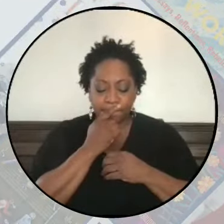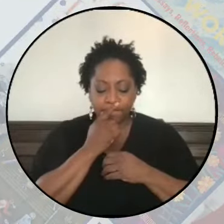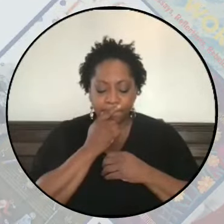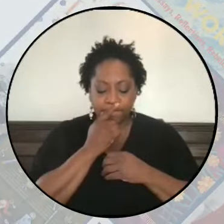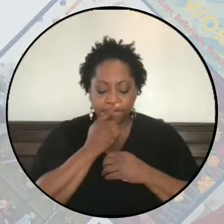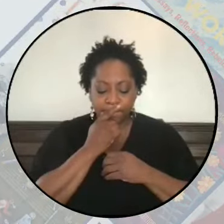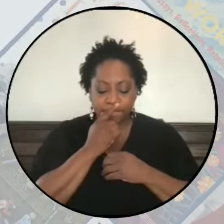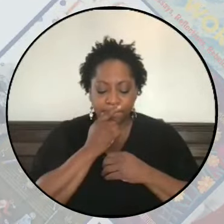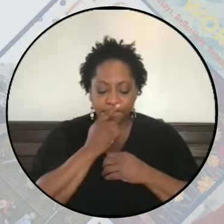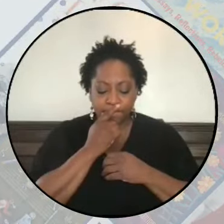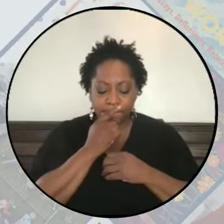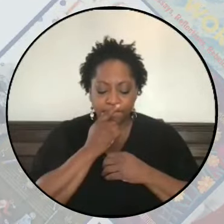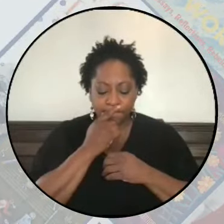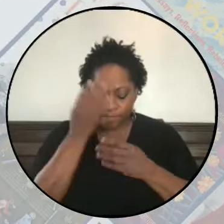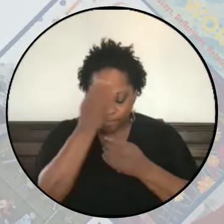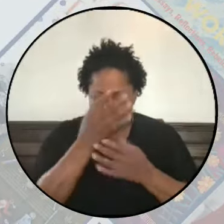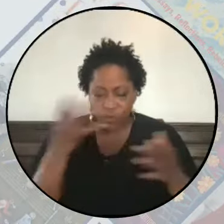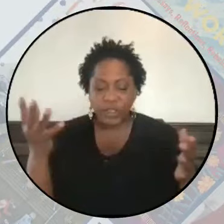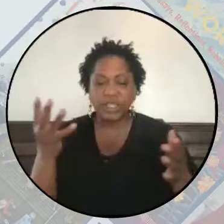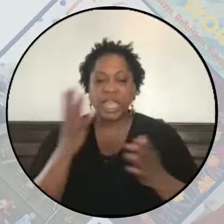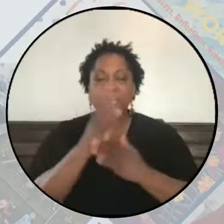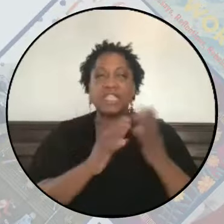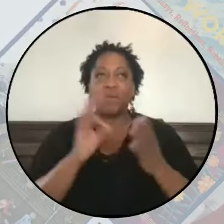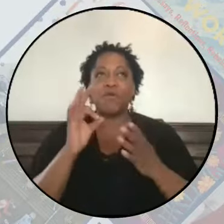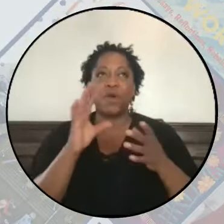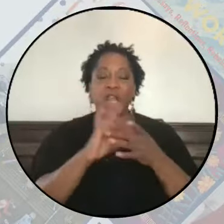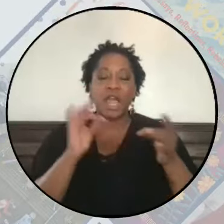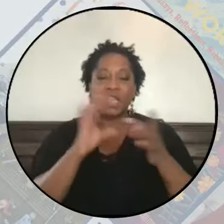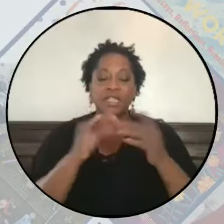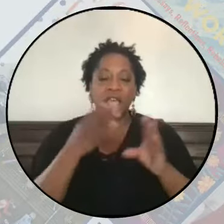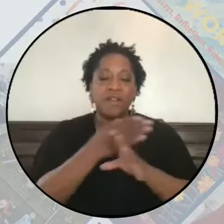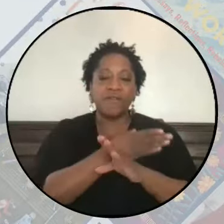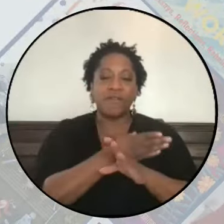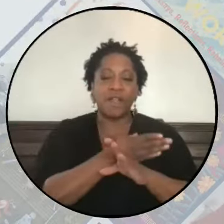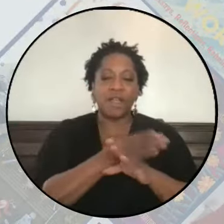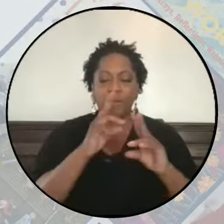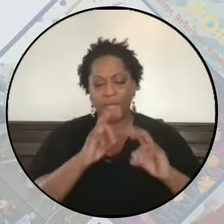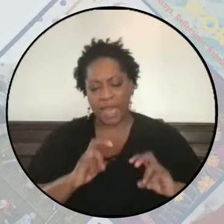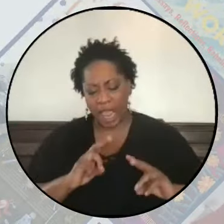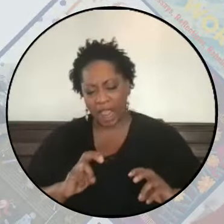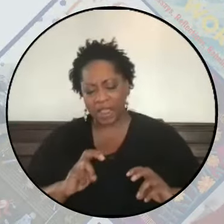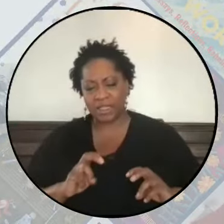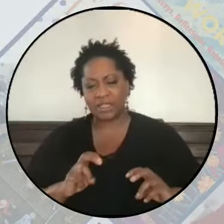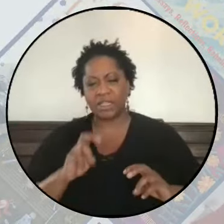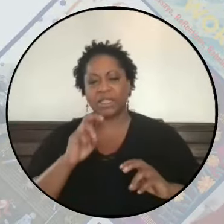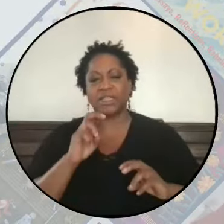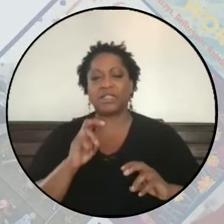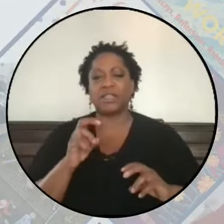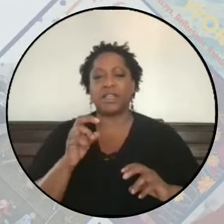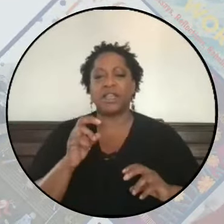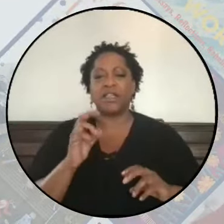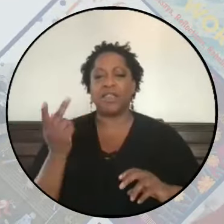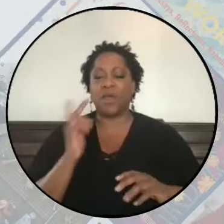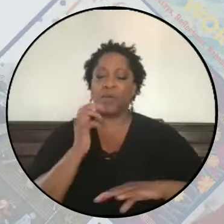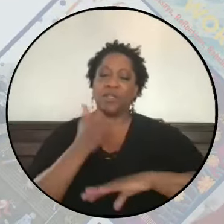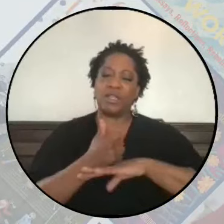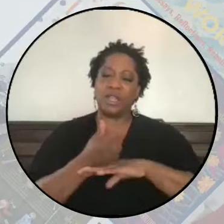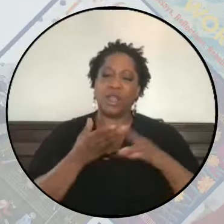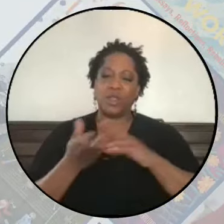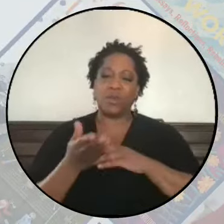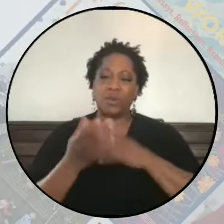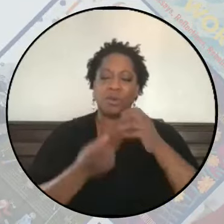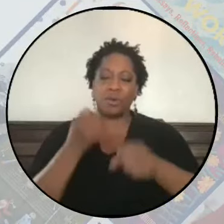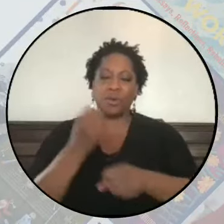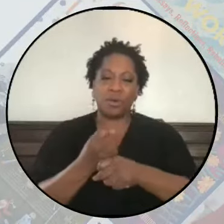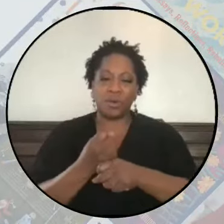I also just wanted to say that some of what I said came from an analysis that Clarissa Rojas and I put together over many